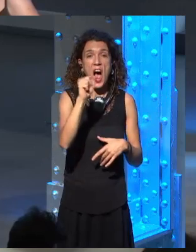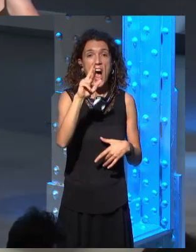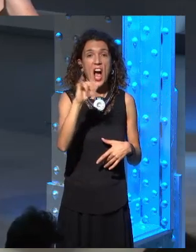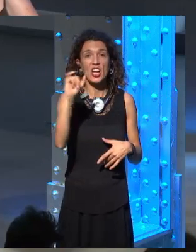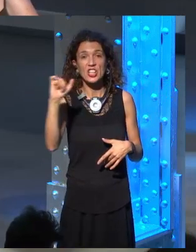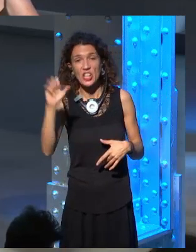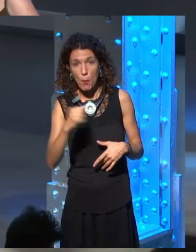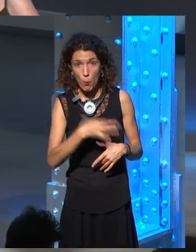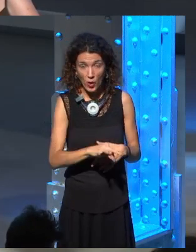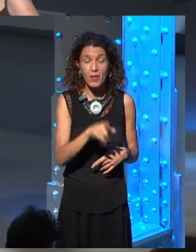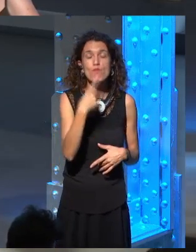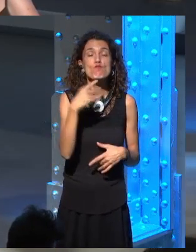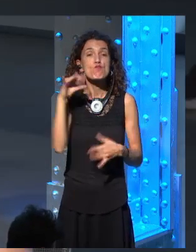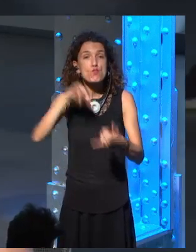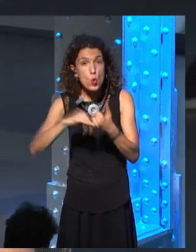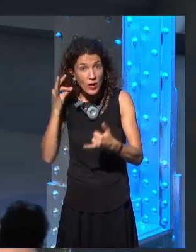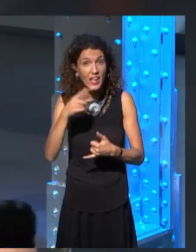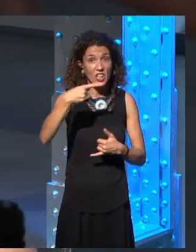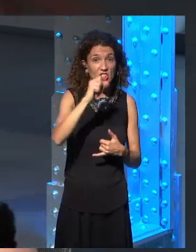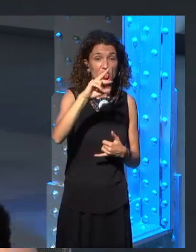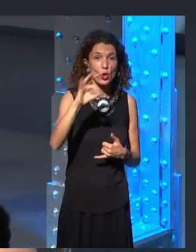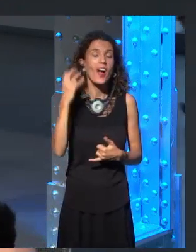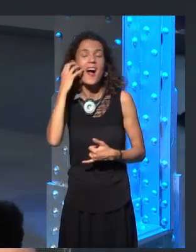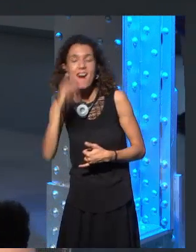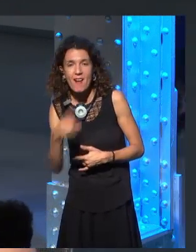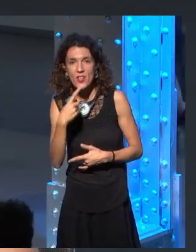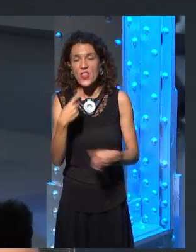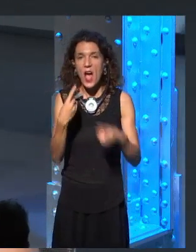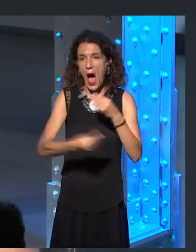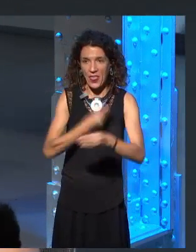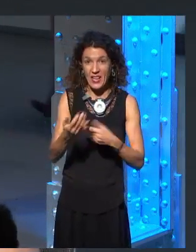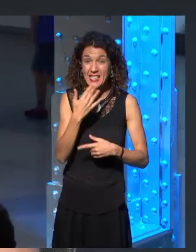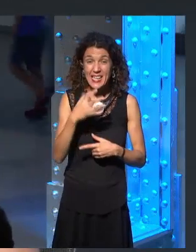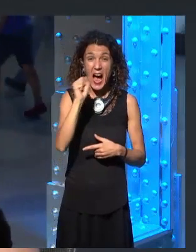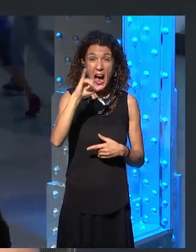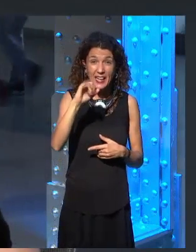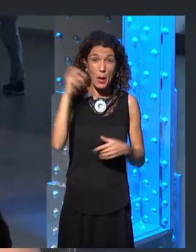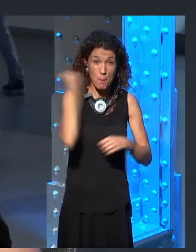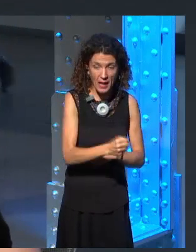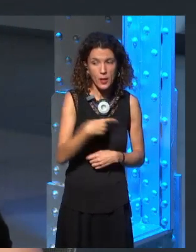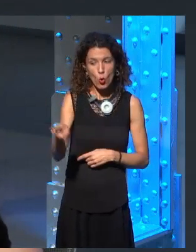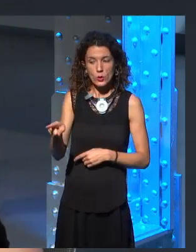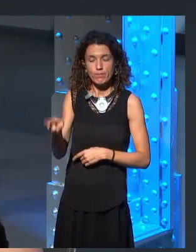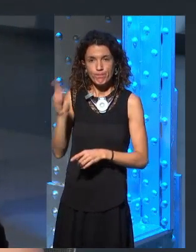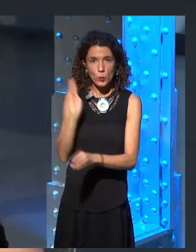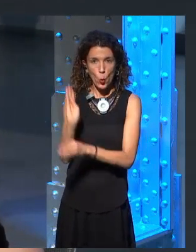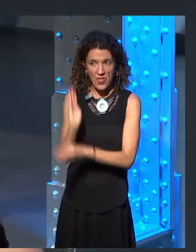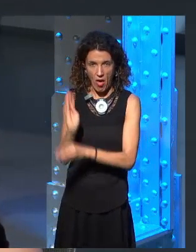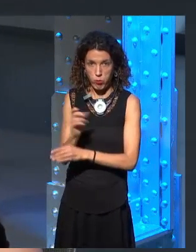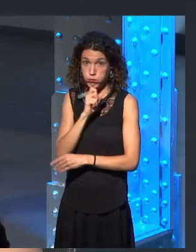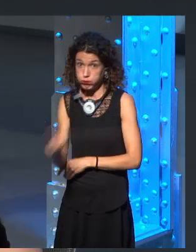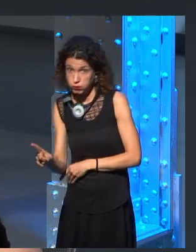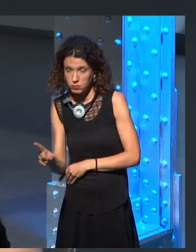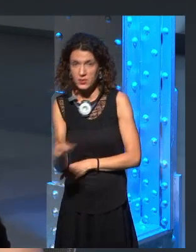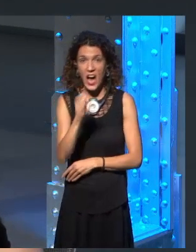evil things to him if he kills Arya. So I think she has a better chance than others to survive. I